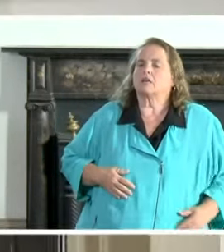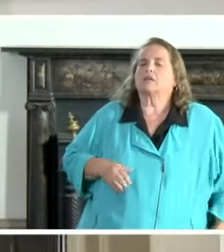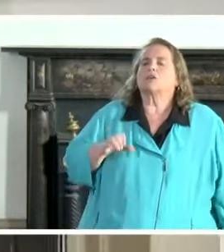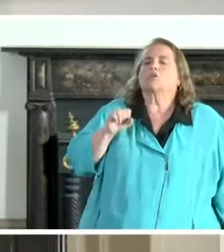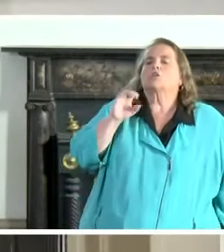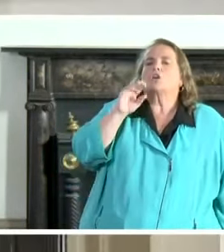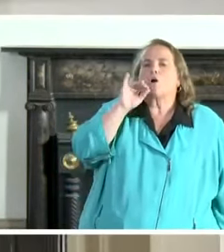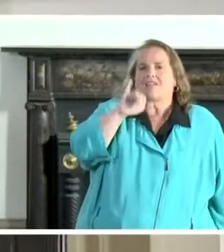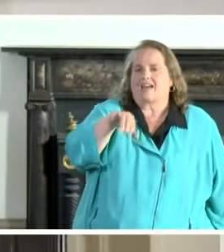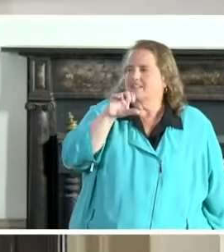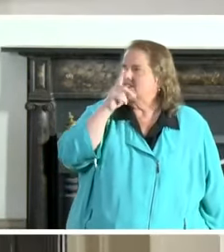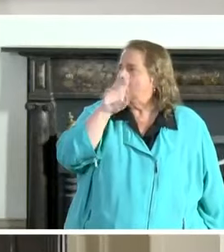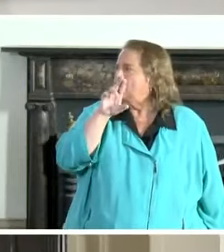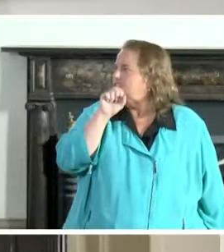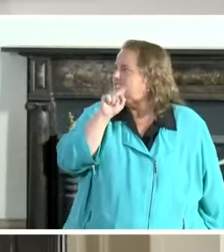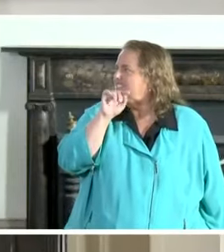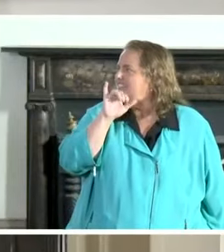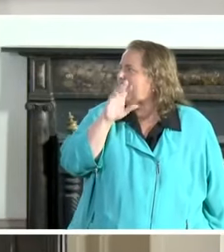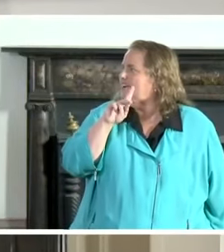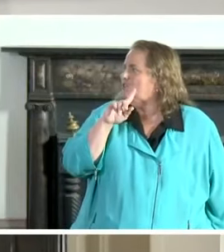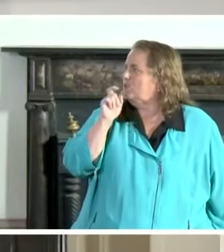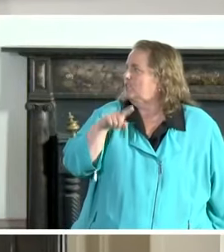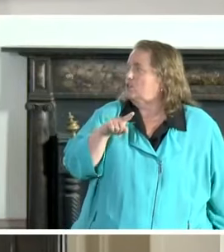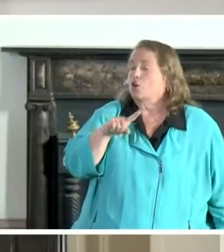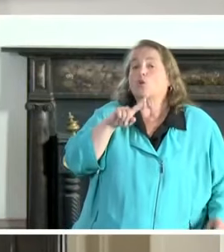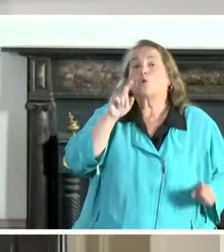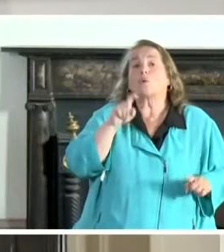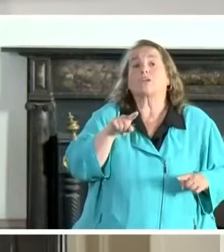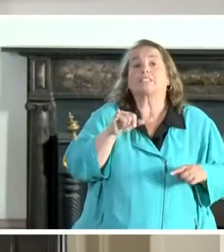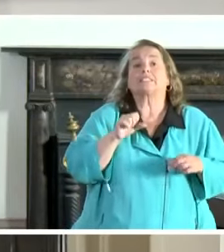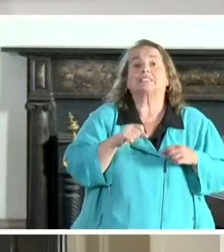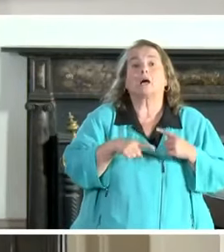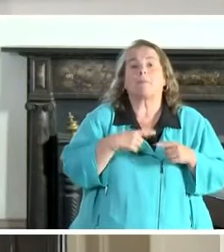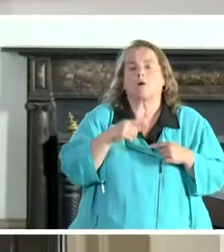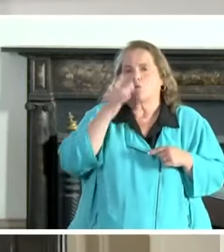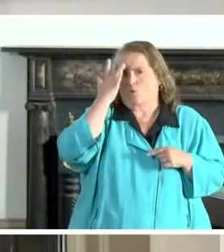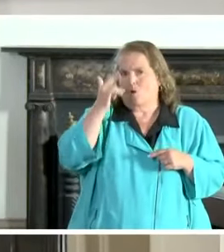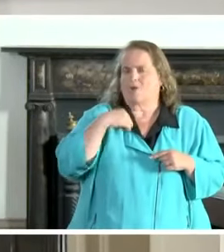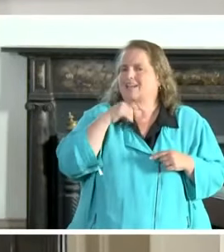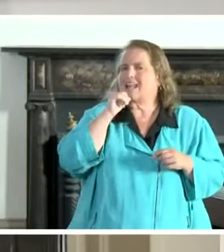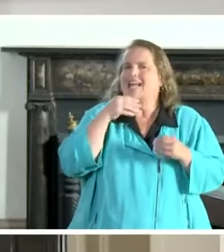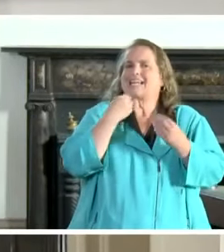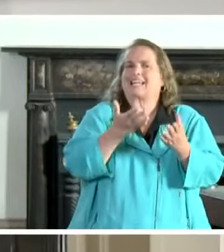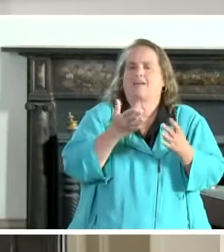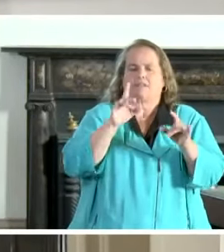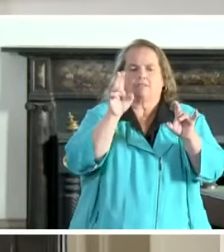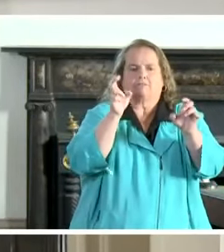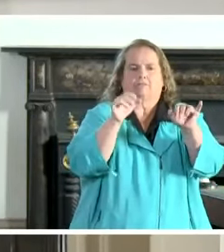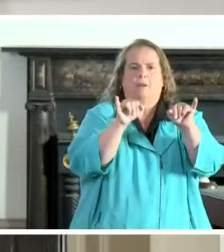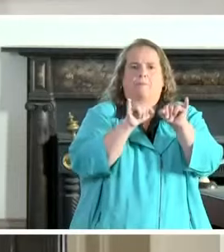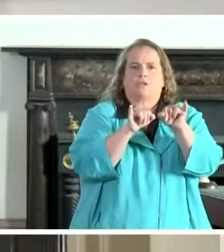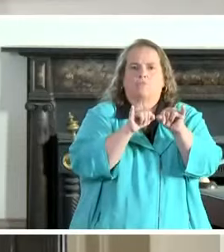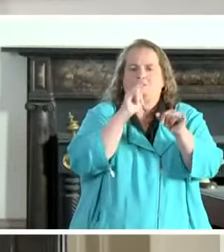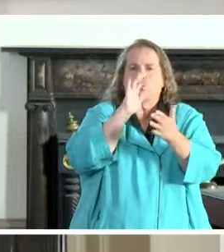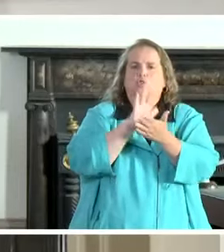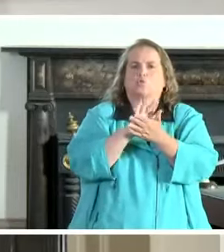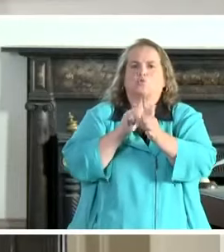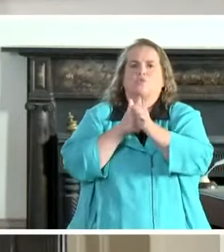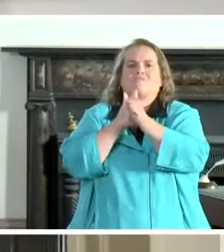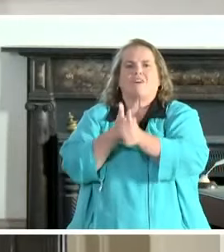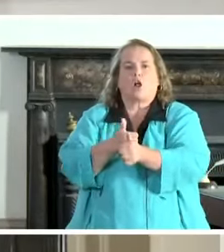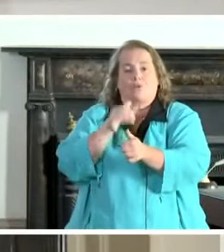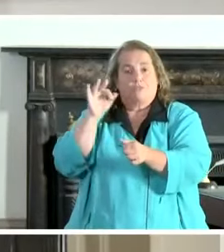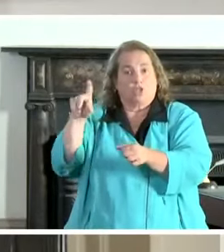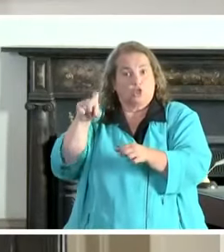that might be a Dr. Stack question. The question was about why haven't we given a metric for schools to follow or